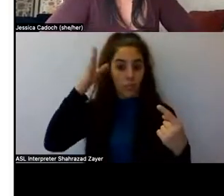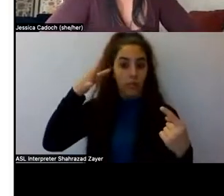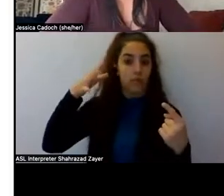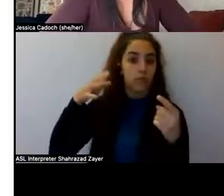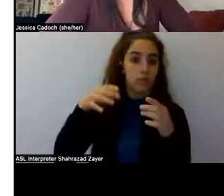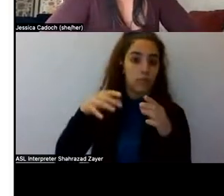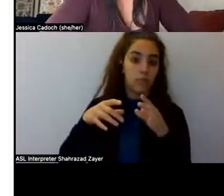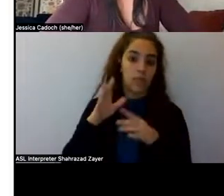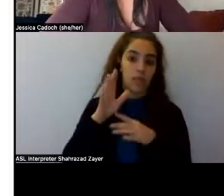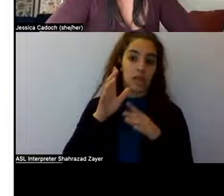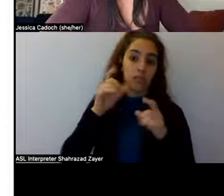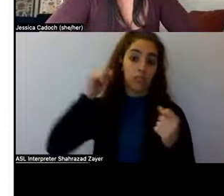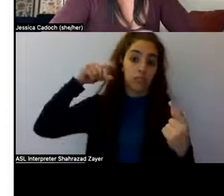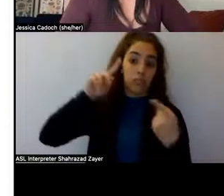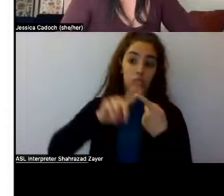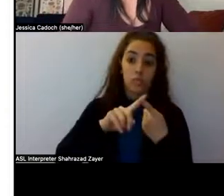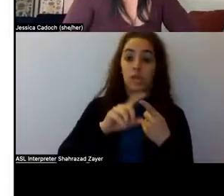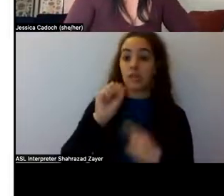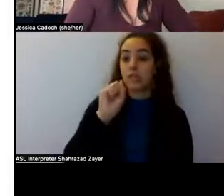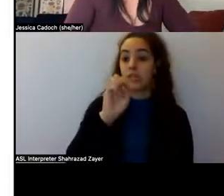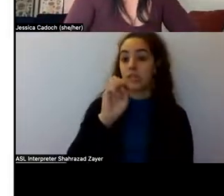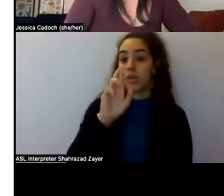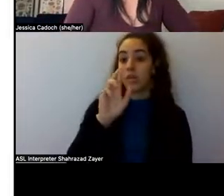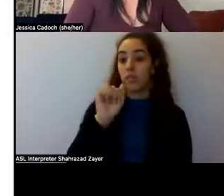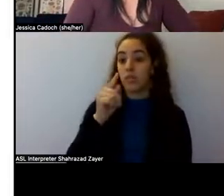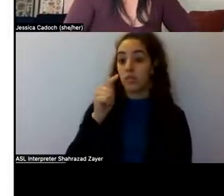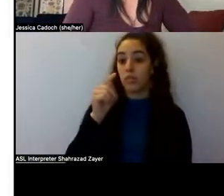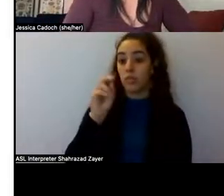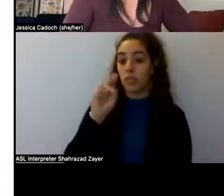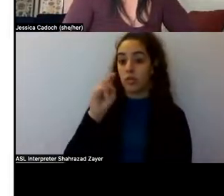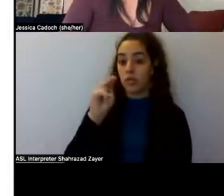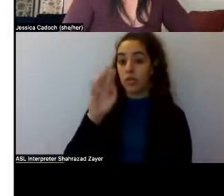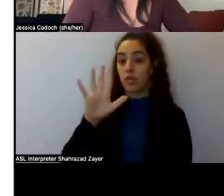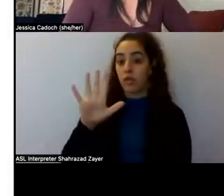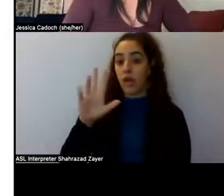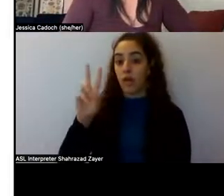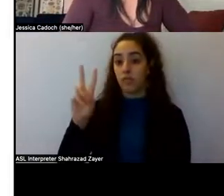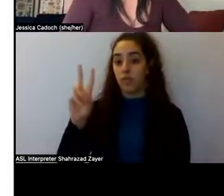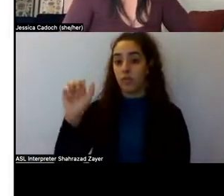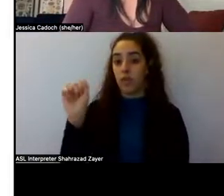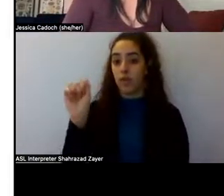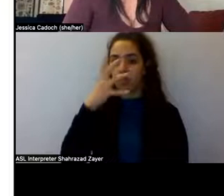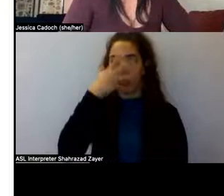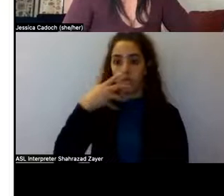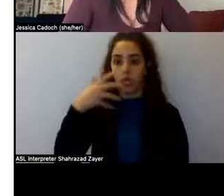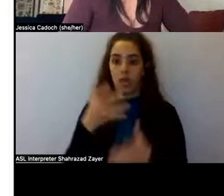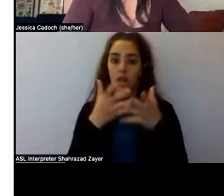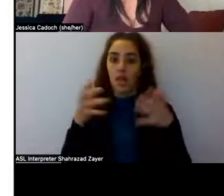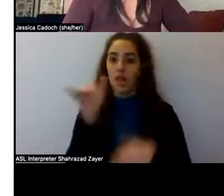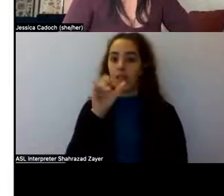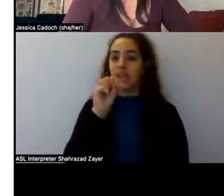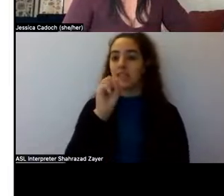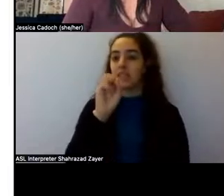receptor, um, and they look a lot like serotonin if you look at the molecular, um, models of them.